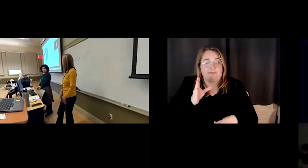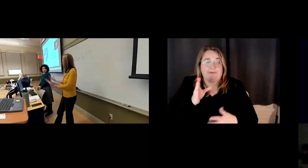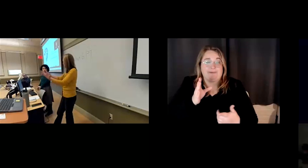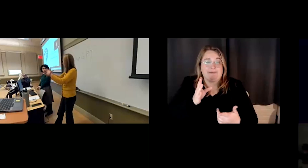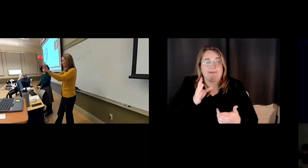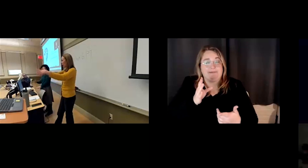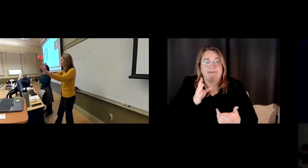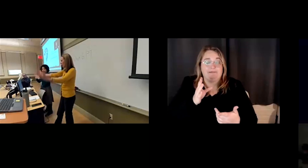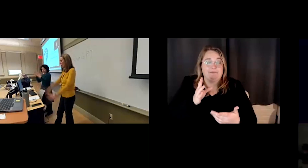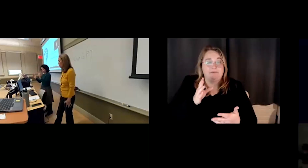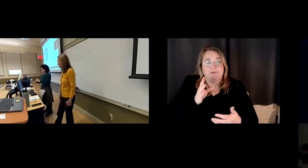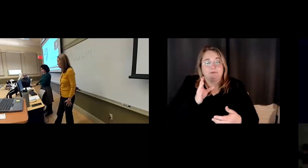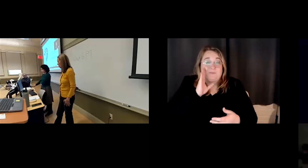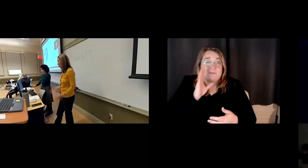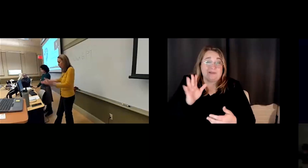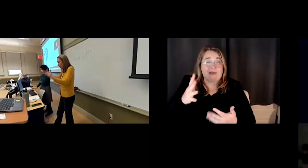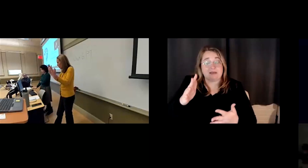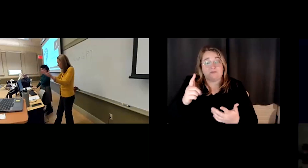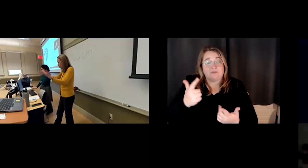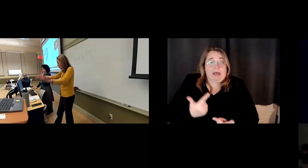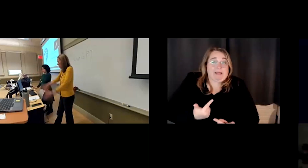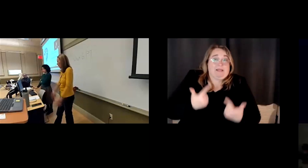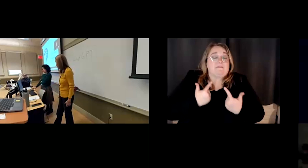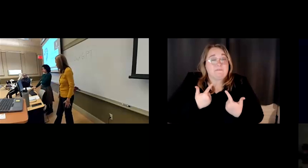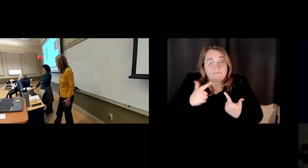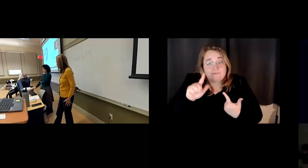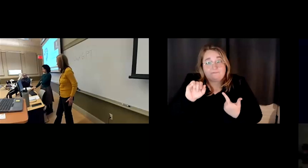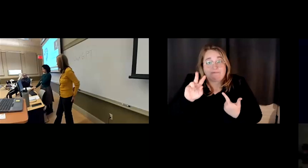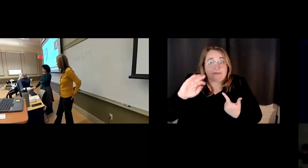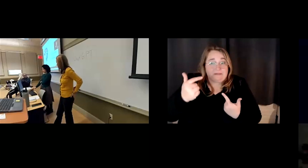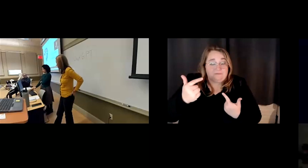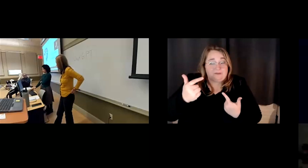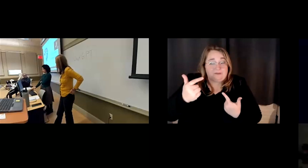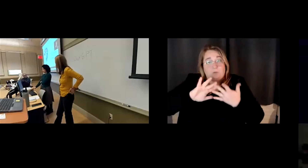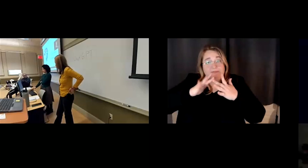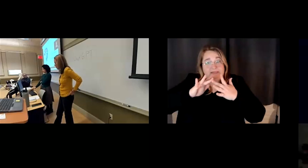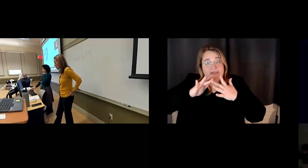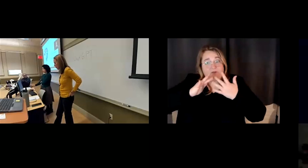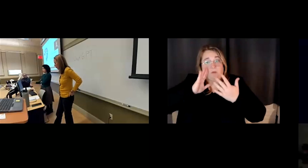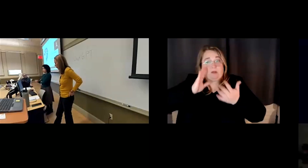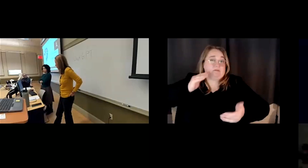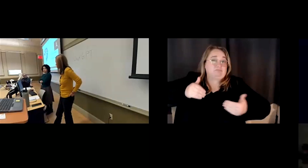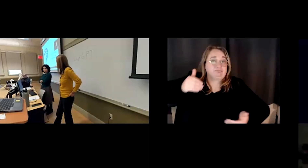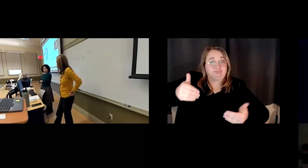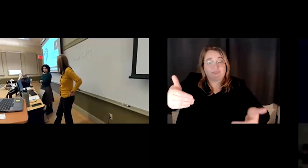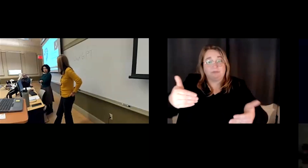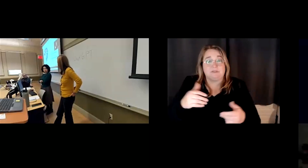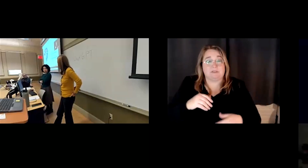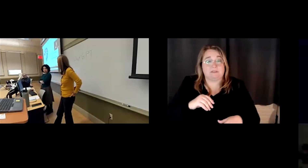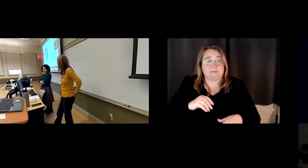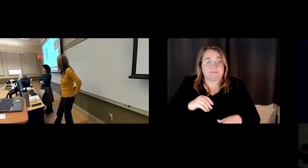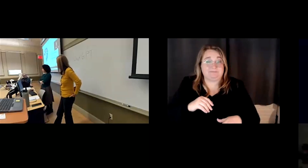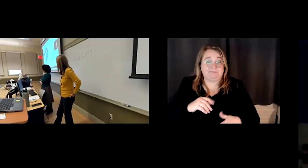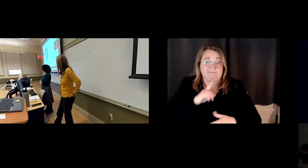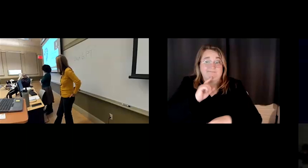you know, living, yeah, living, a real website, you know, they're, um, yeah.